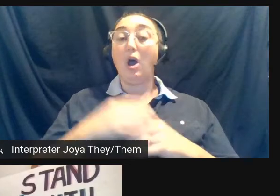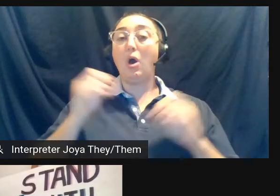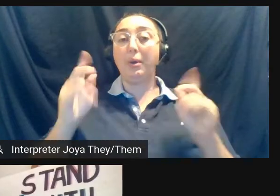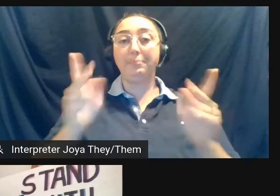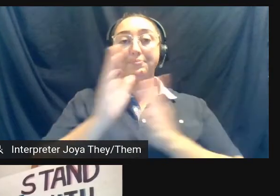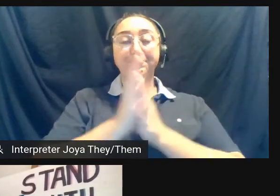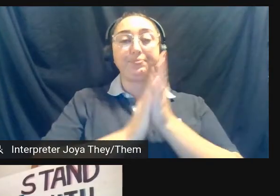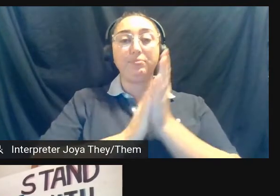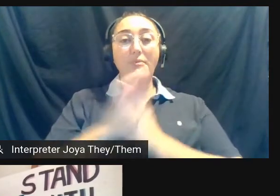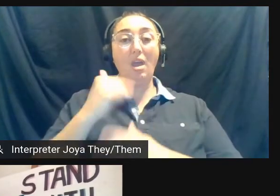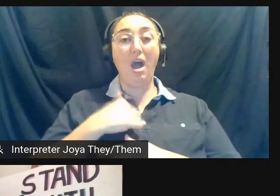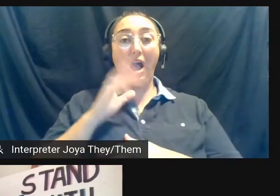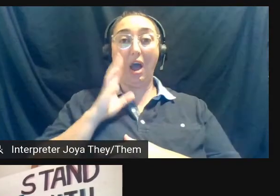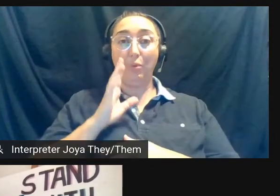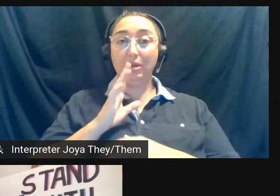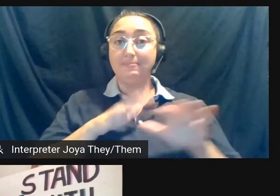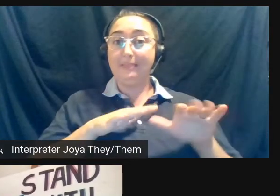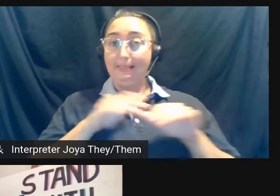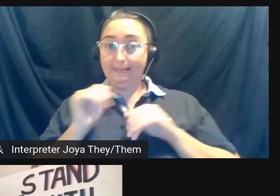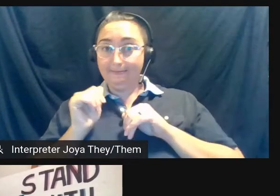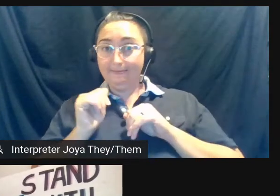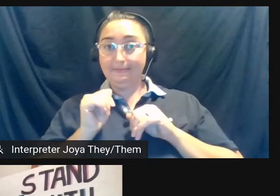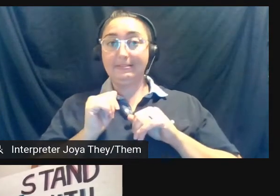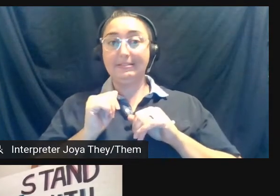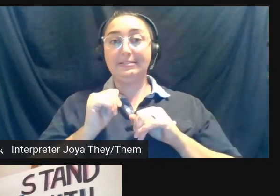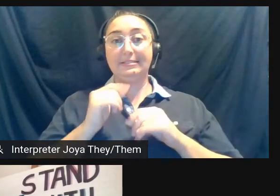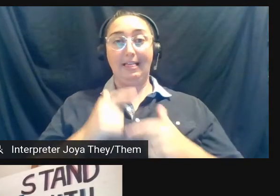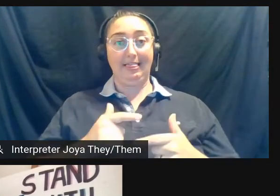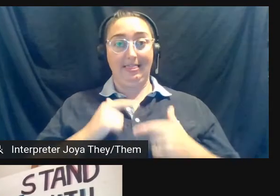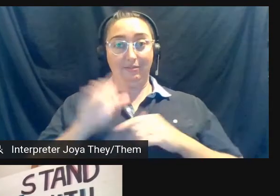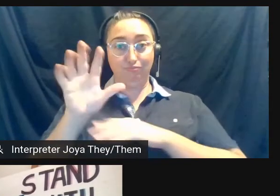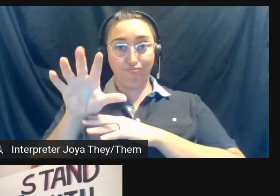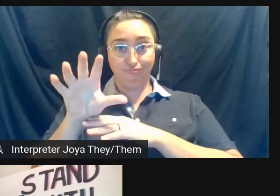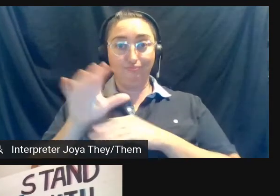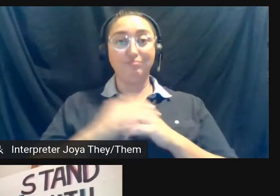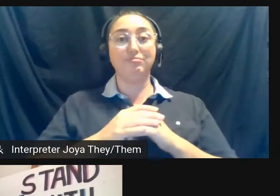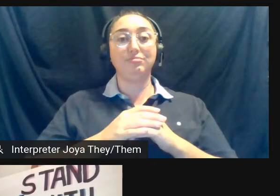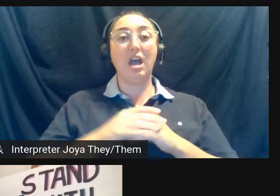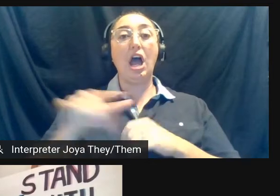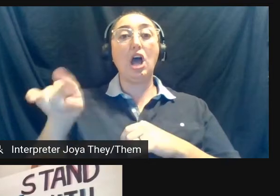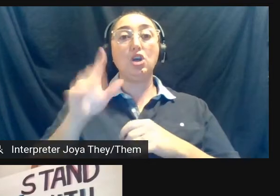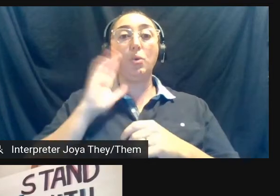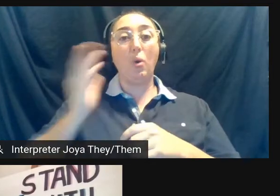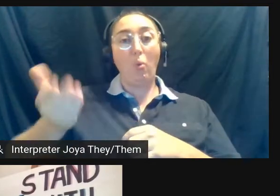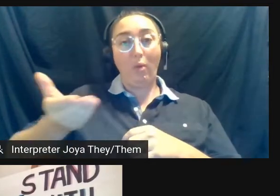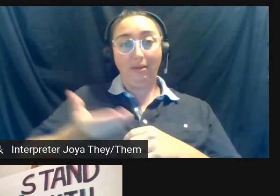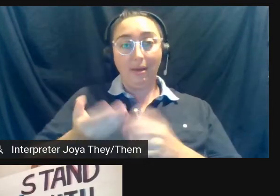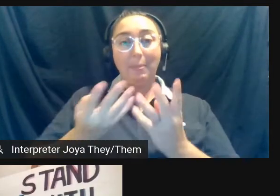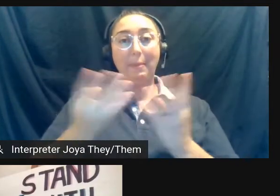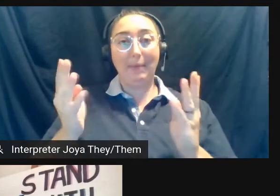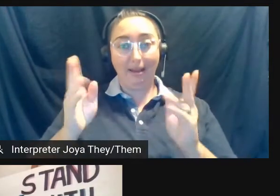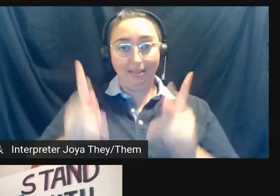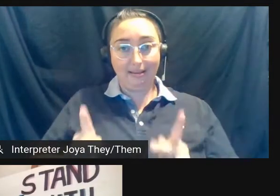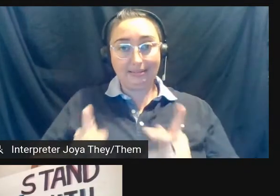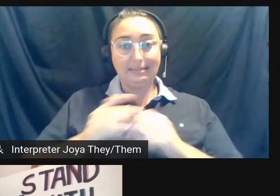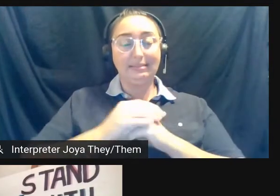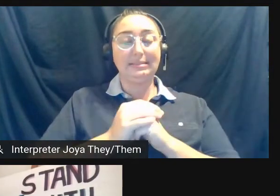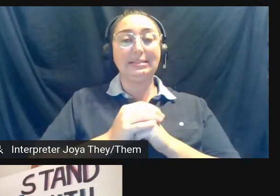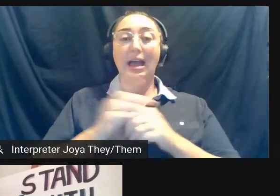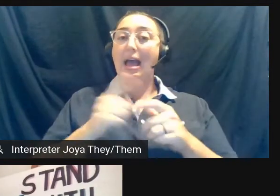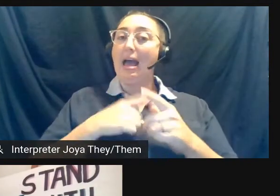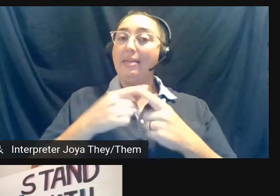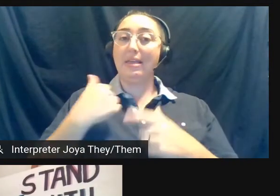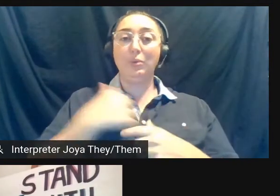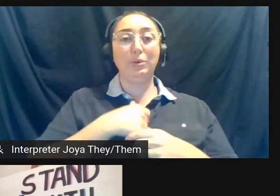so I am going to bow out of our stream. And as you welcome in your panelists, and then we'll